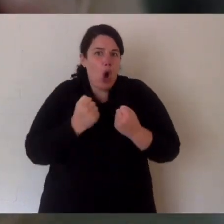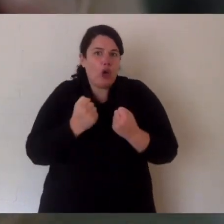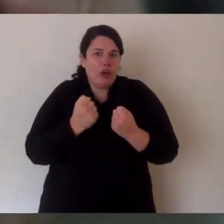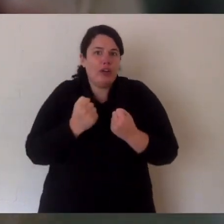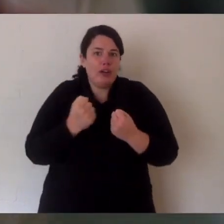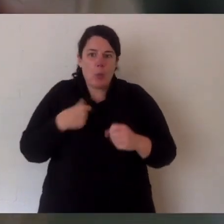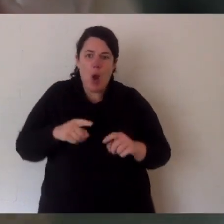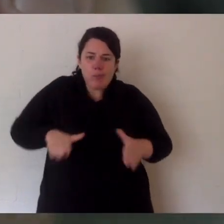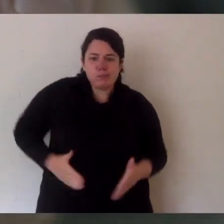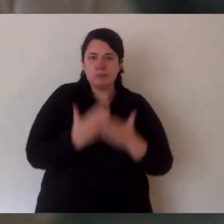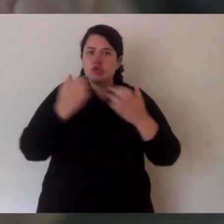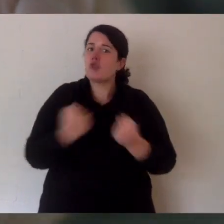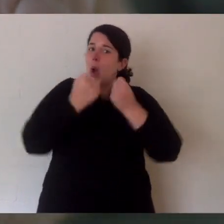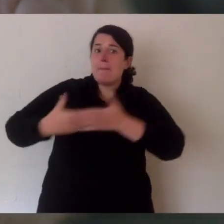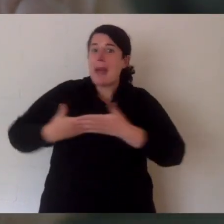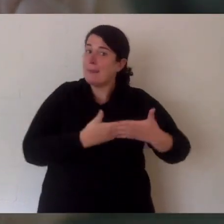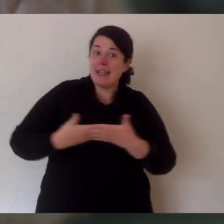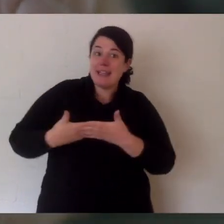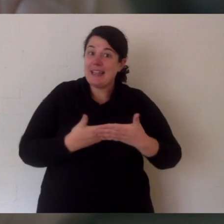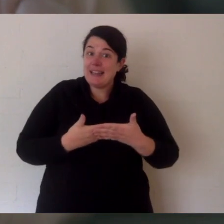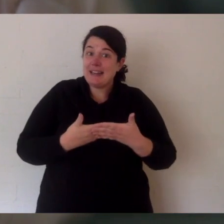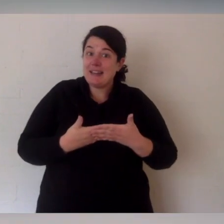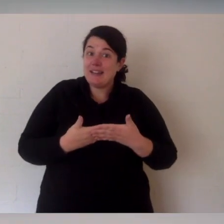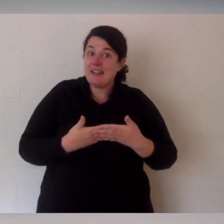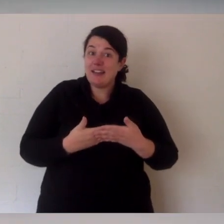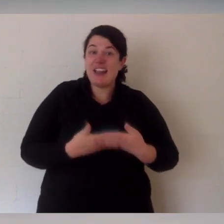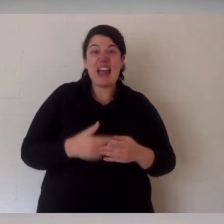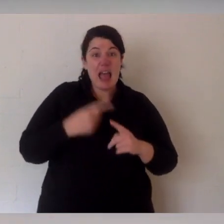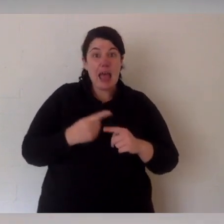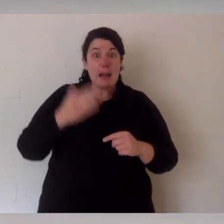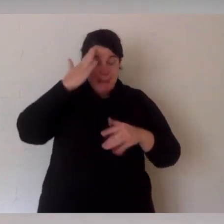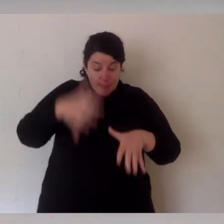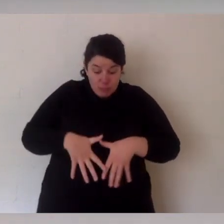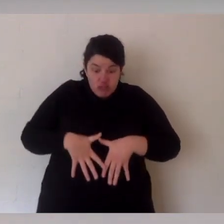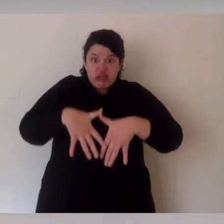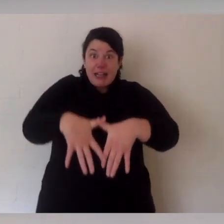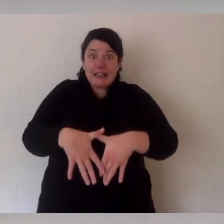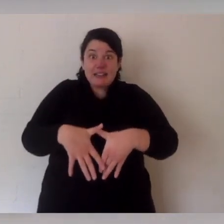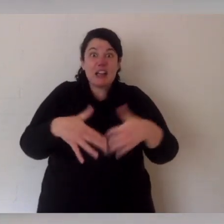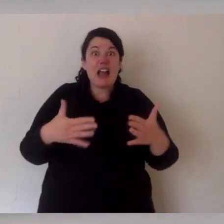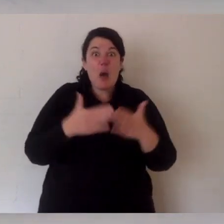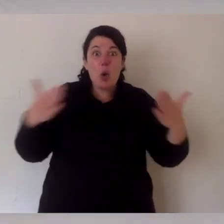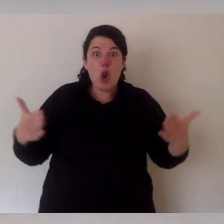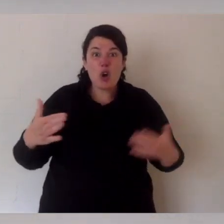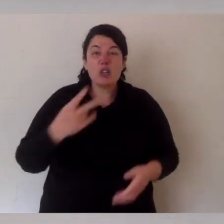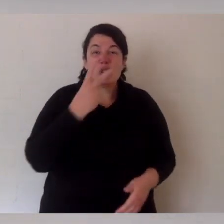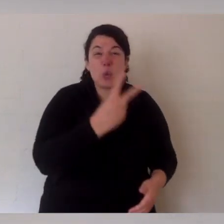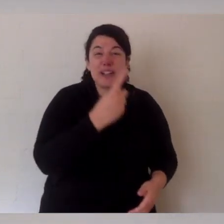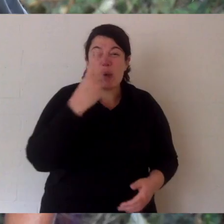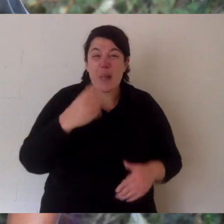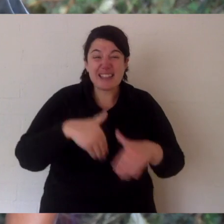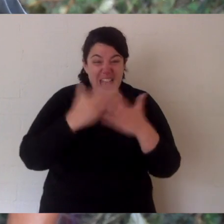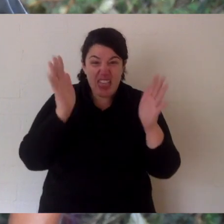wants a strong male. She wants to have the best kids she possibly can. Once they've made it would you believe it